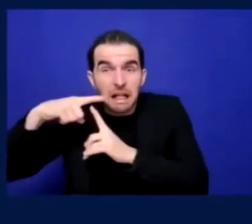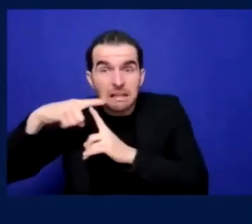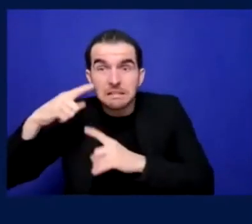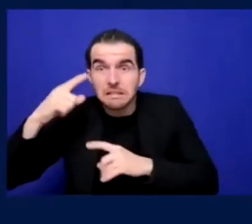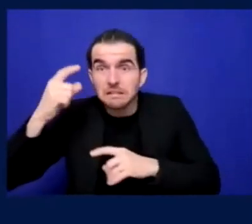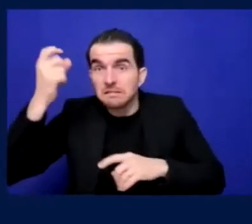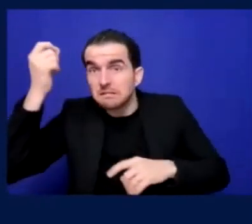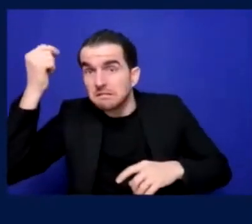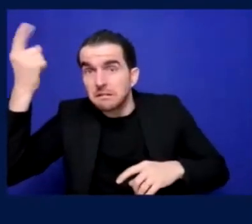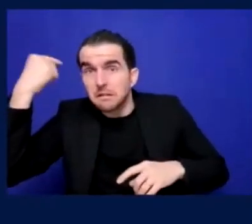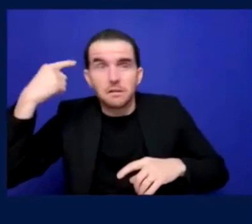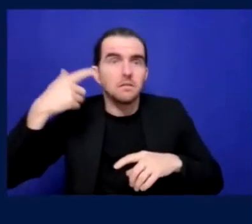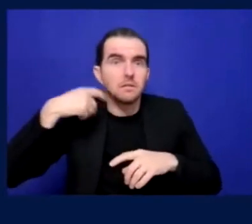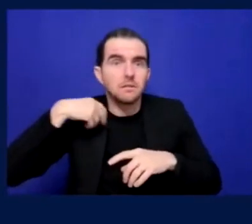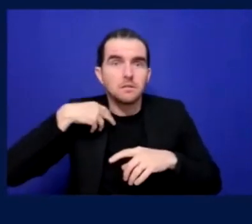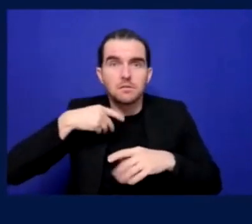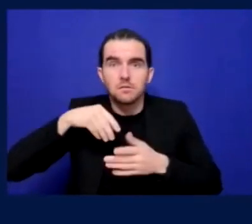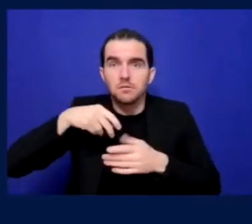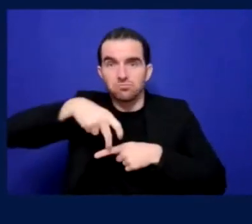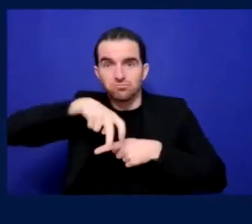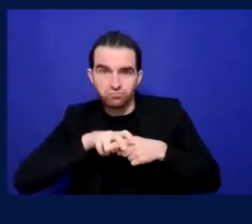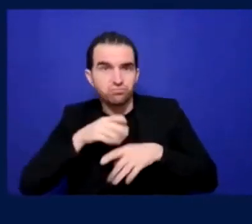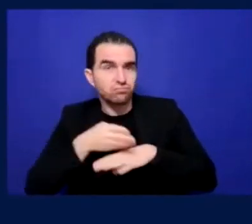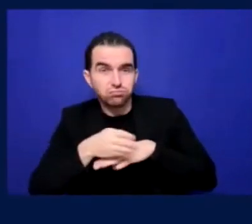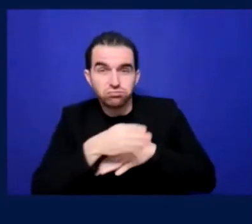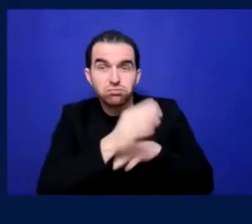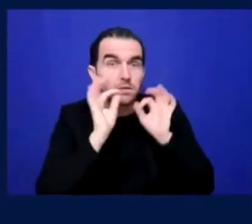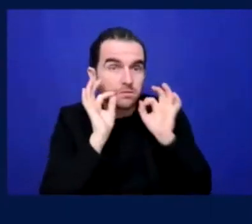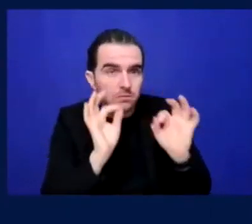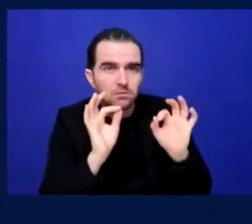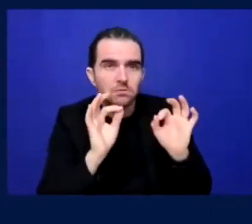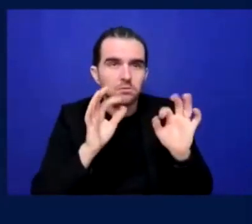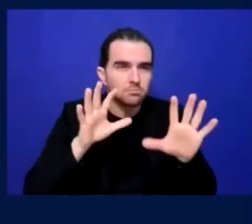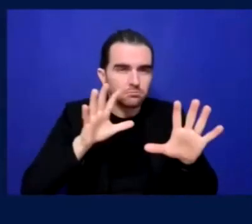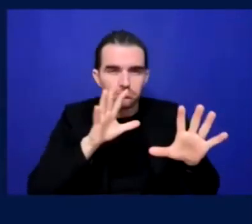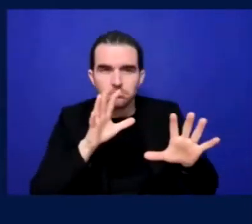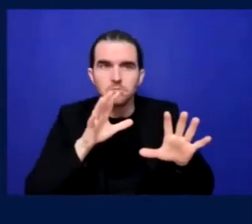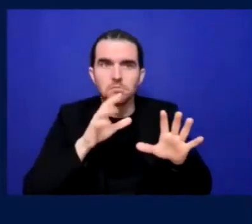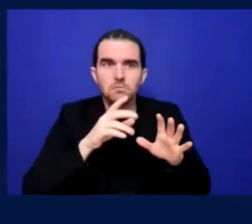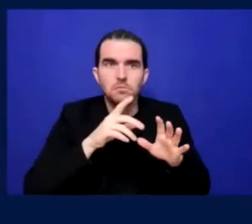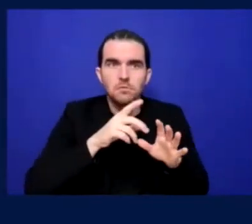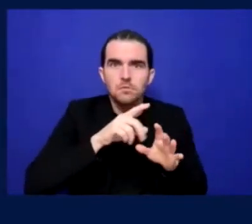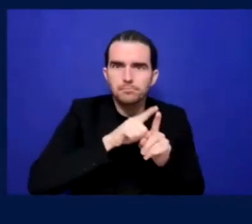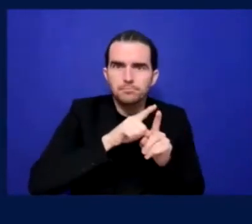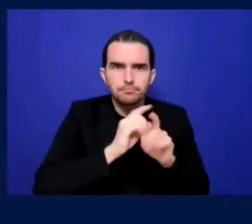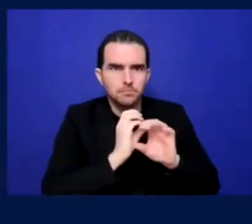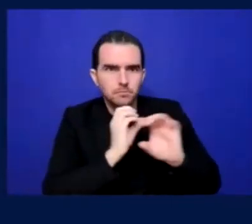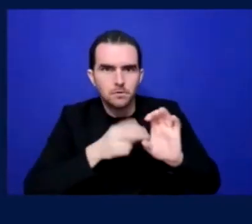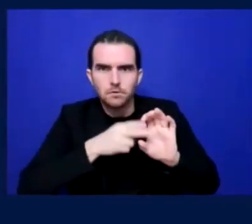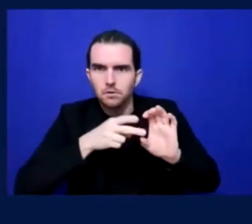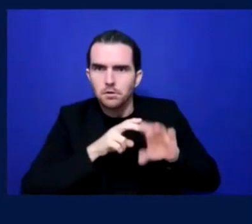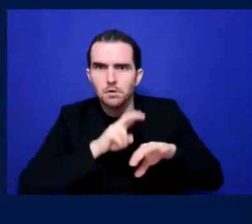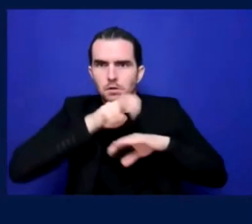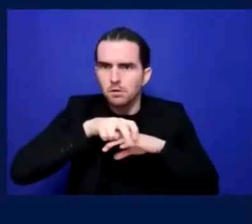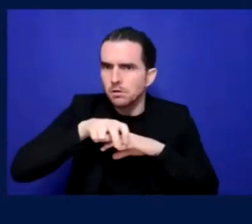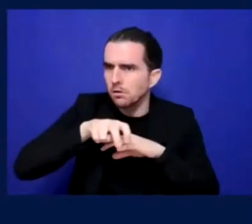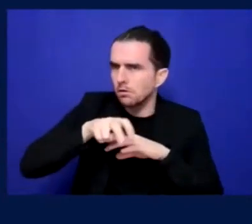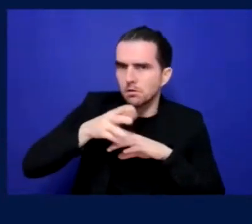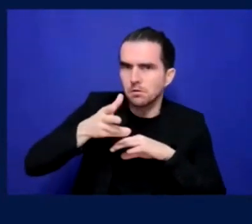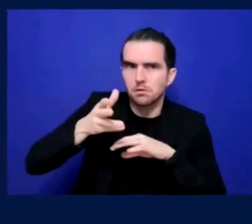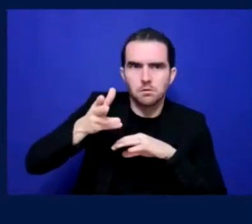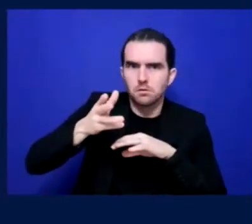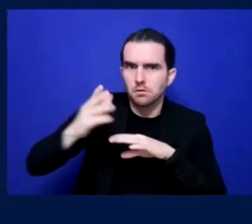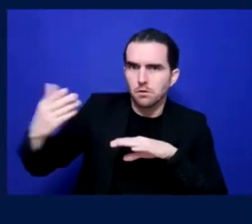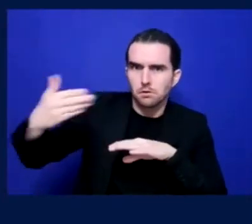just traveling to an away game. And, and I mean, that's the next question I was going to ask exactly that. What do you, what